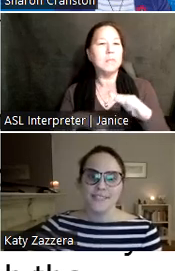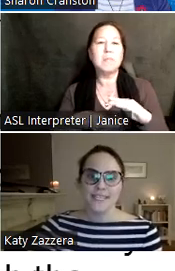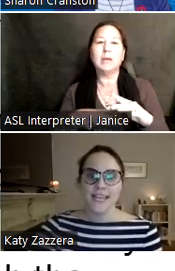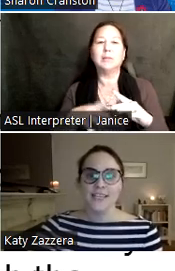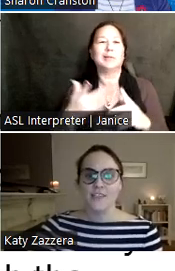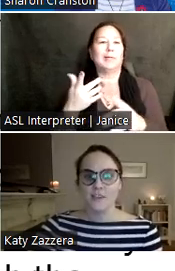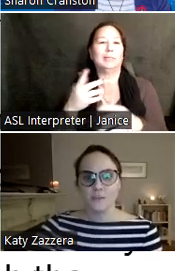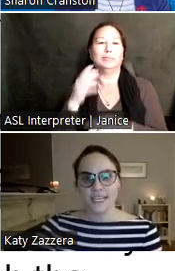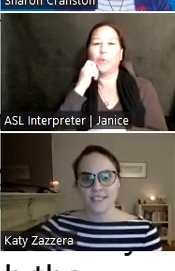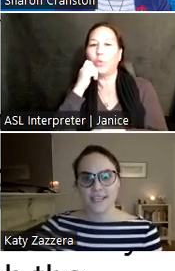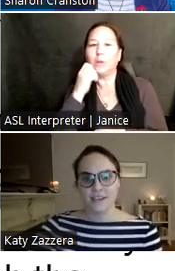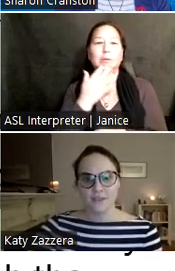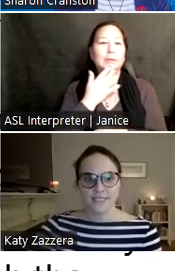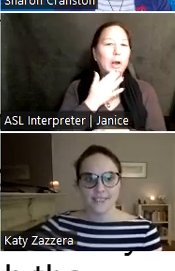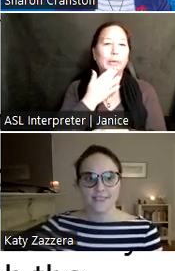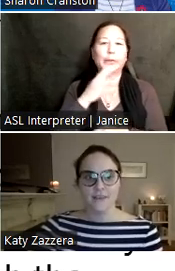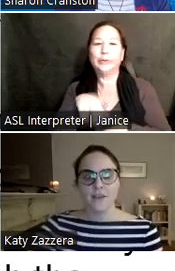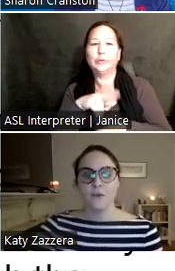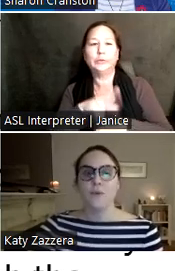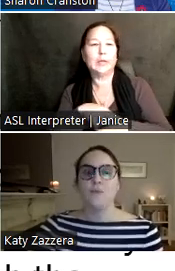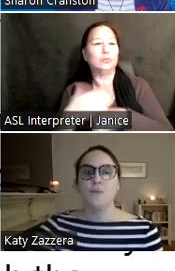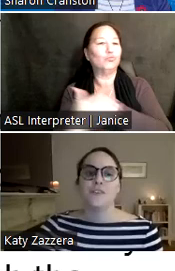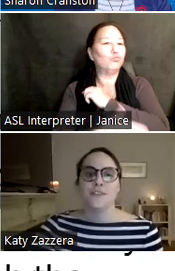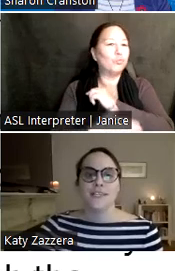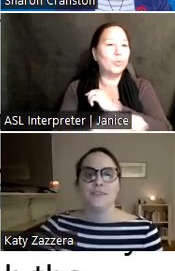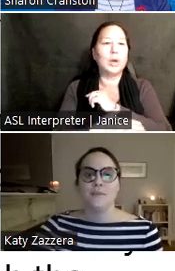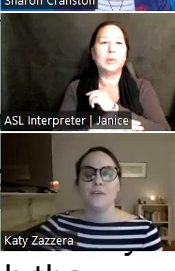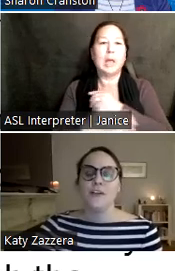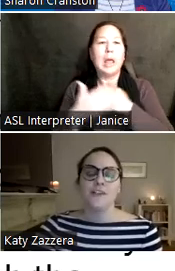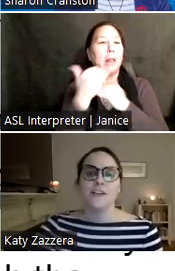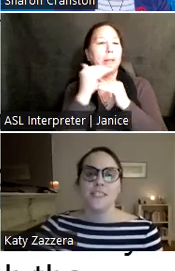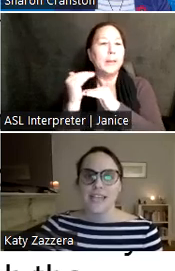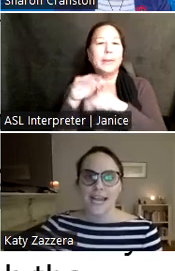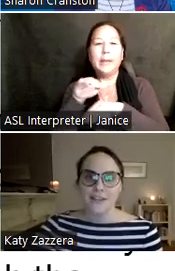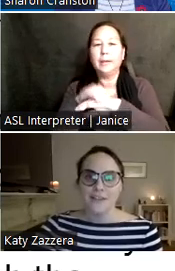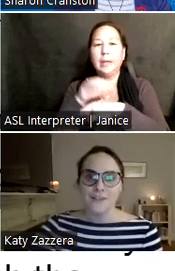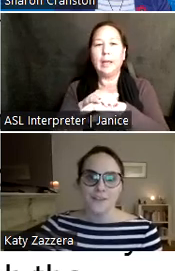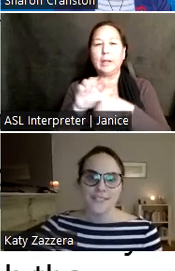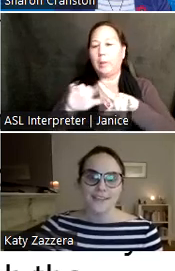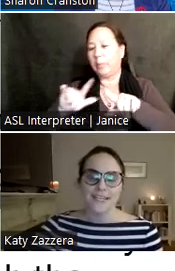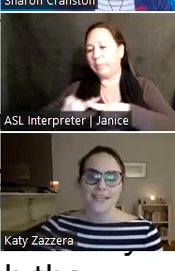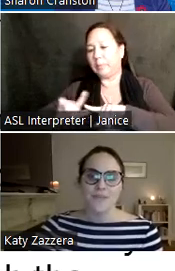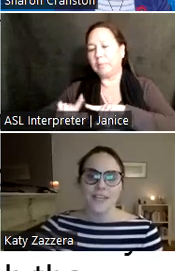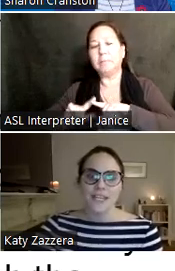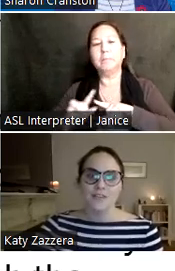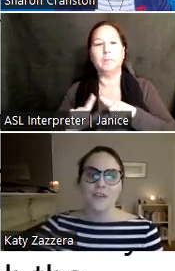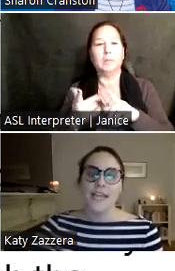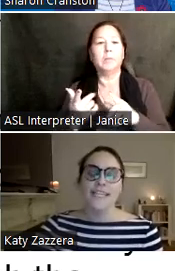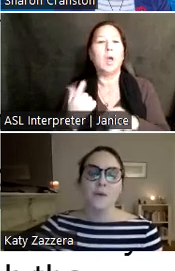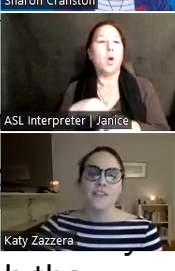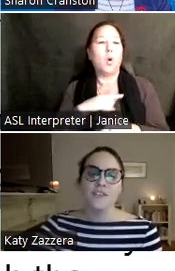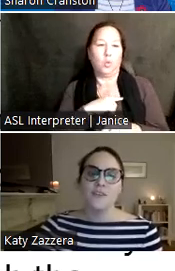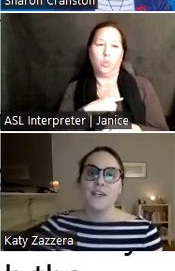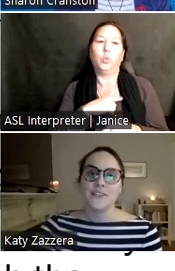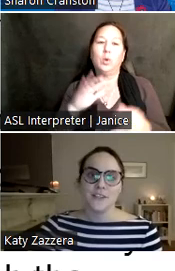proficiency, and additional protective characteristics. We welcome the diversity from across our entire service area. If you have